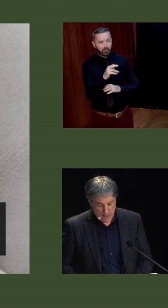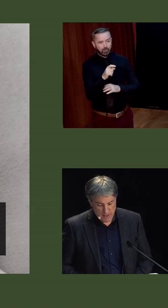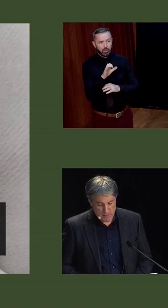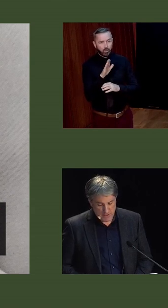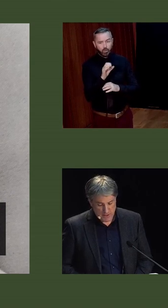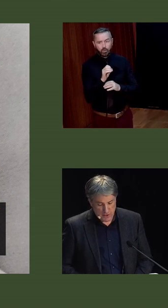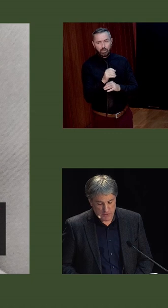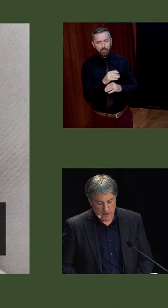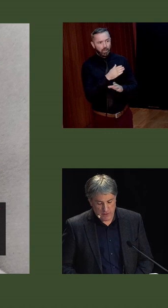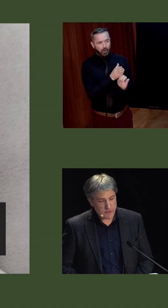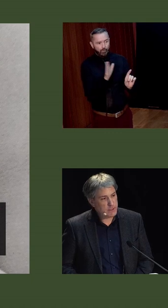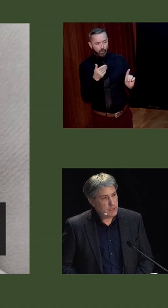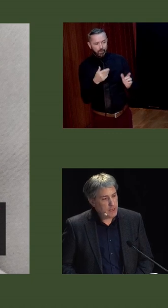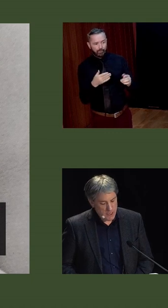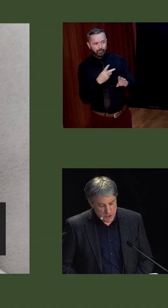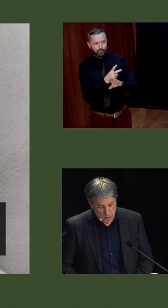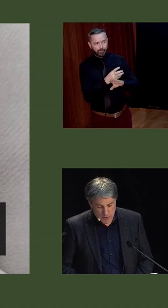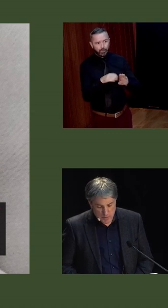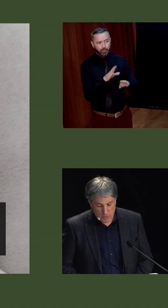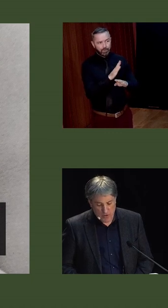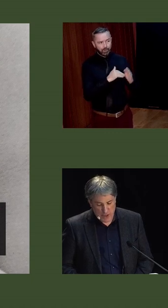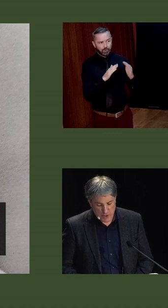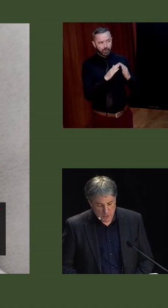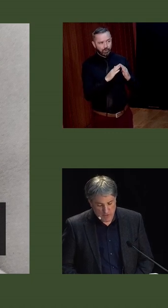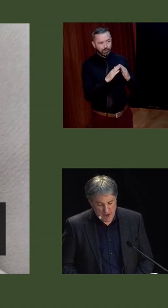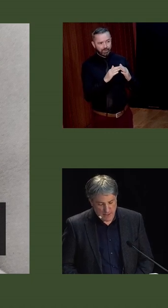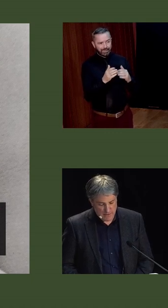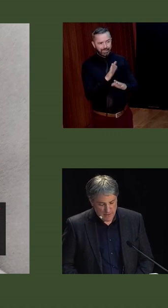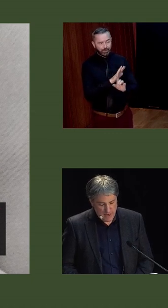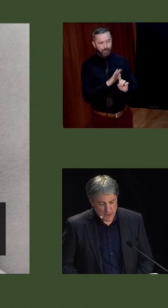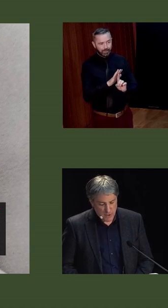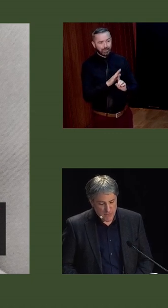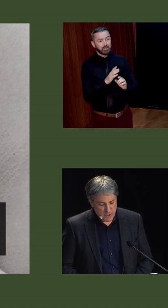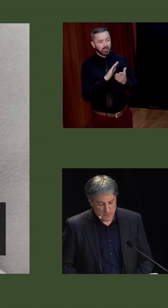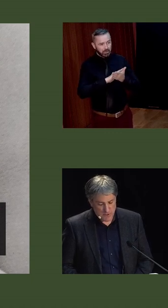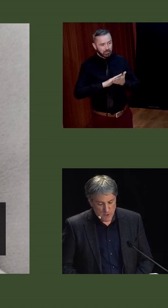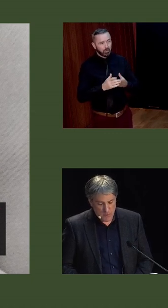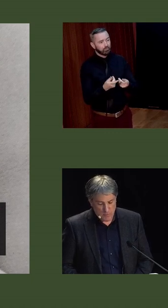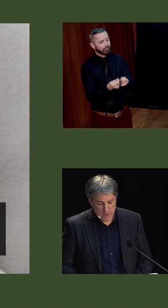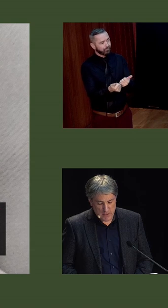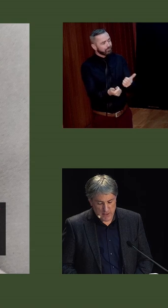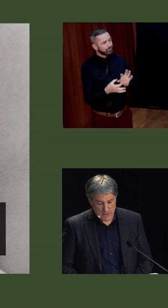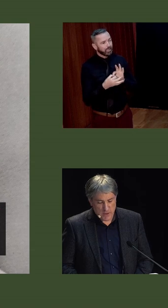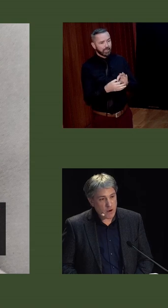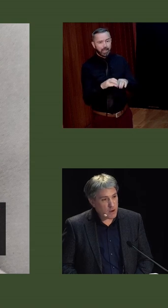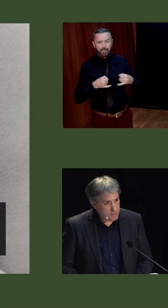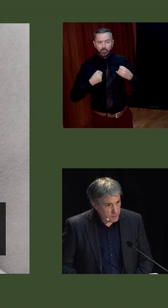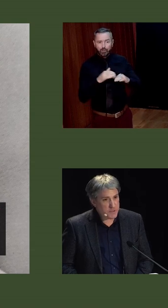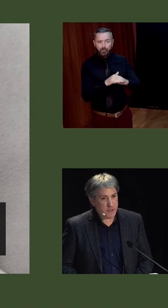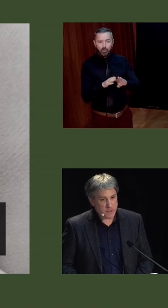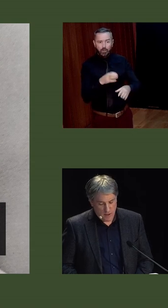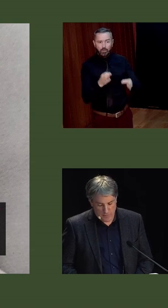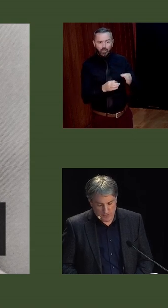interfering in domestic church affairs, ensured smooth relations with the Vatican and enjoyed friendships with political leaders